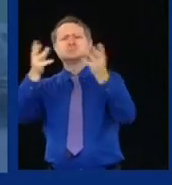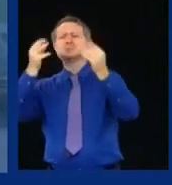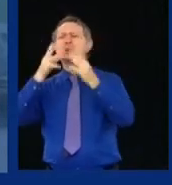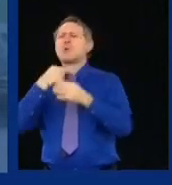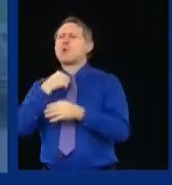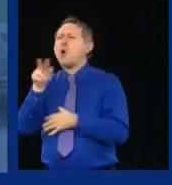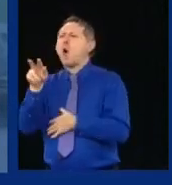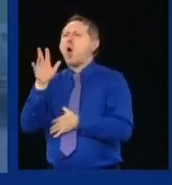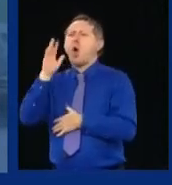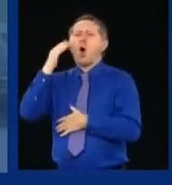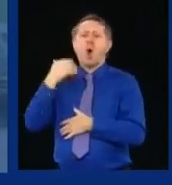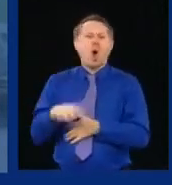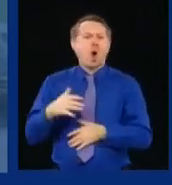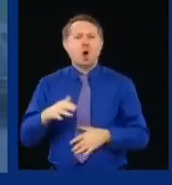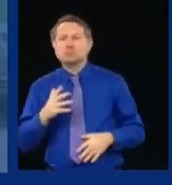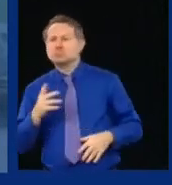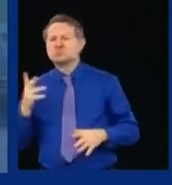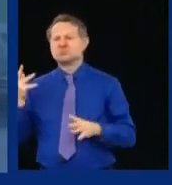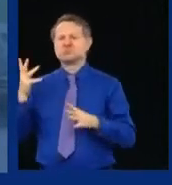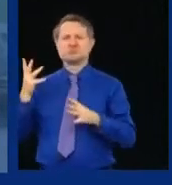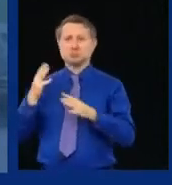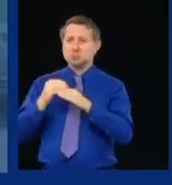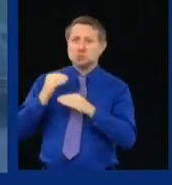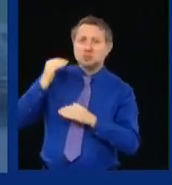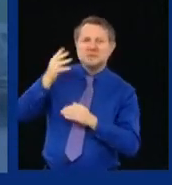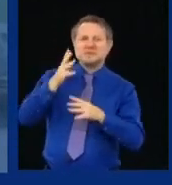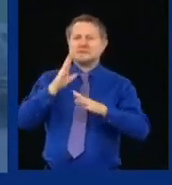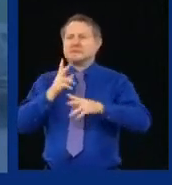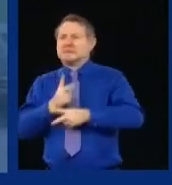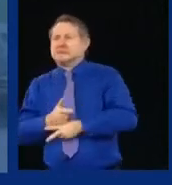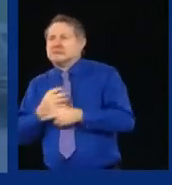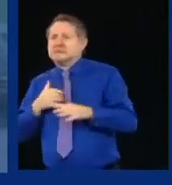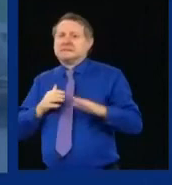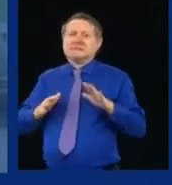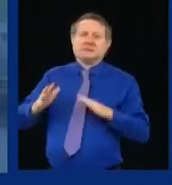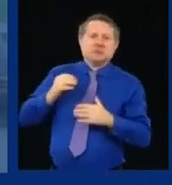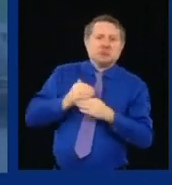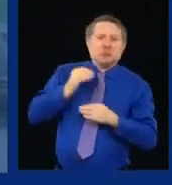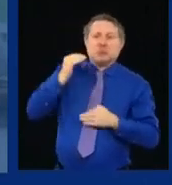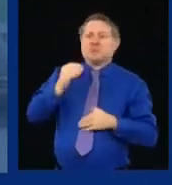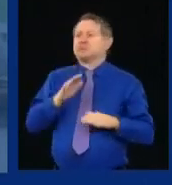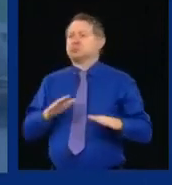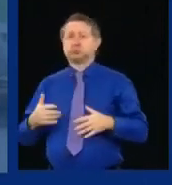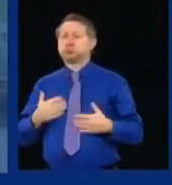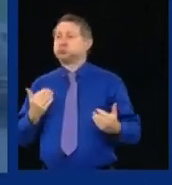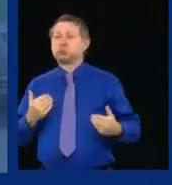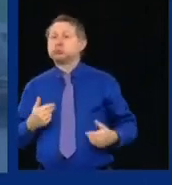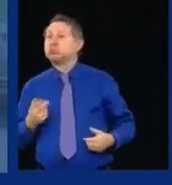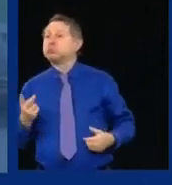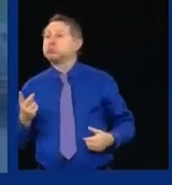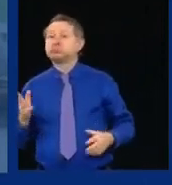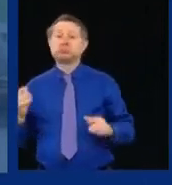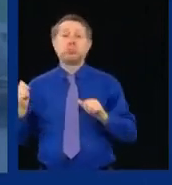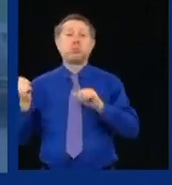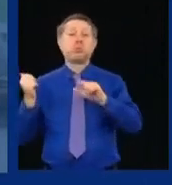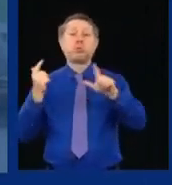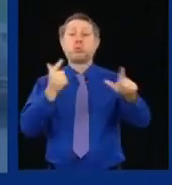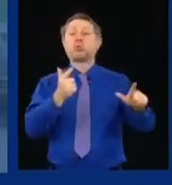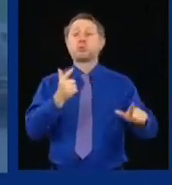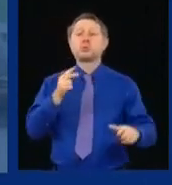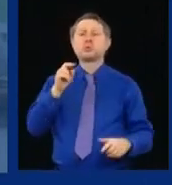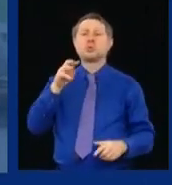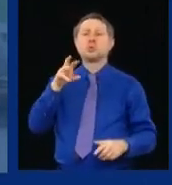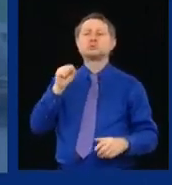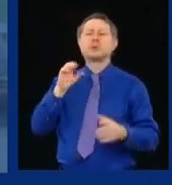news has been bad, as far as I'm concerned. So with all this information, with all government is doing,